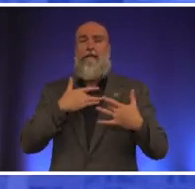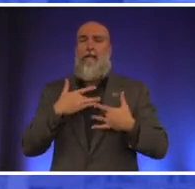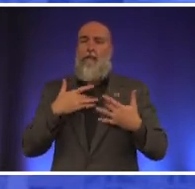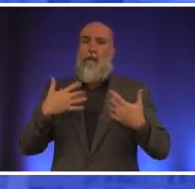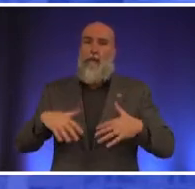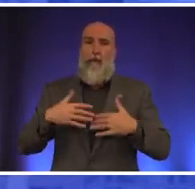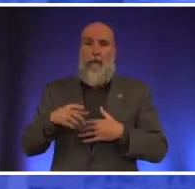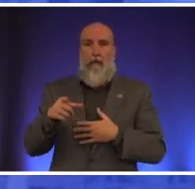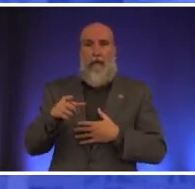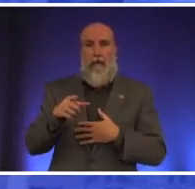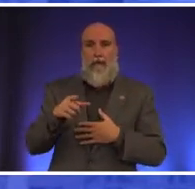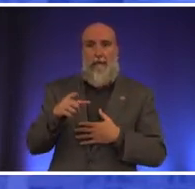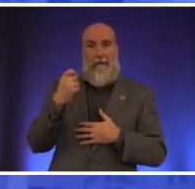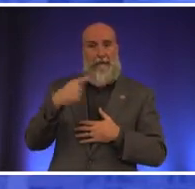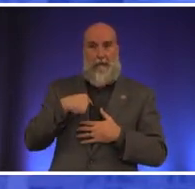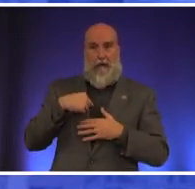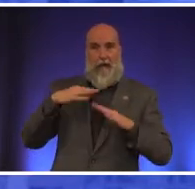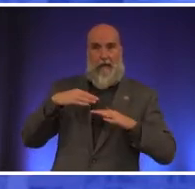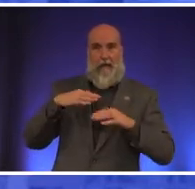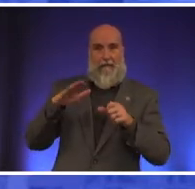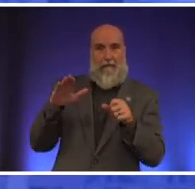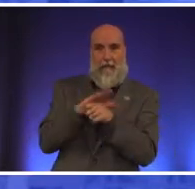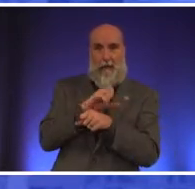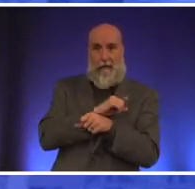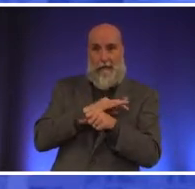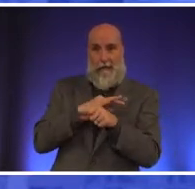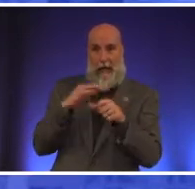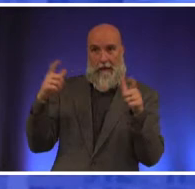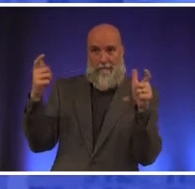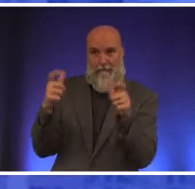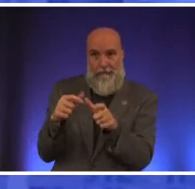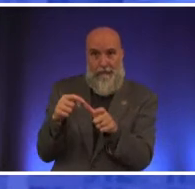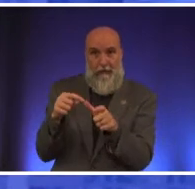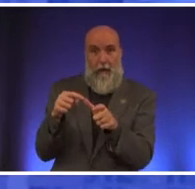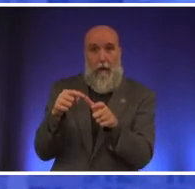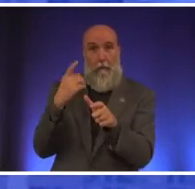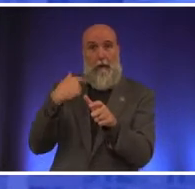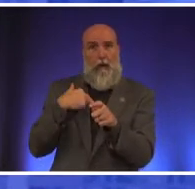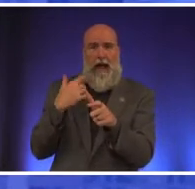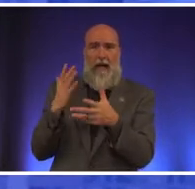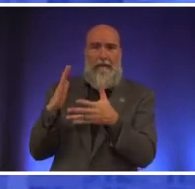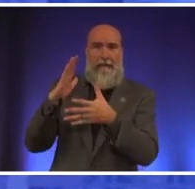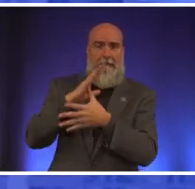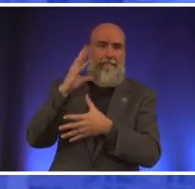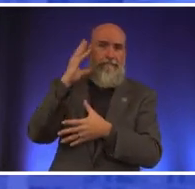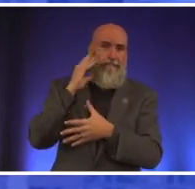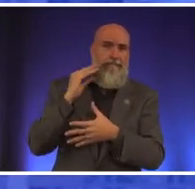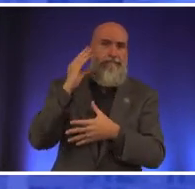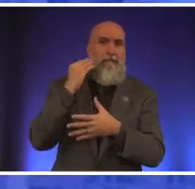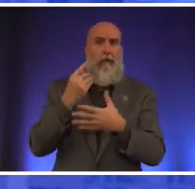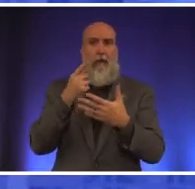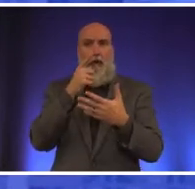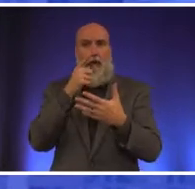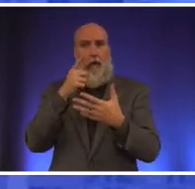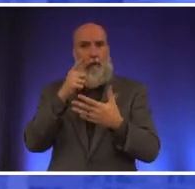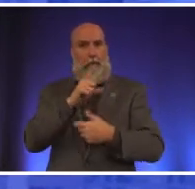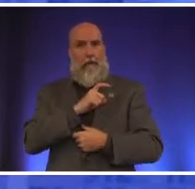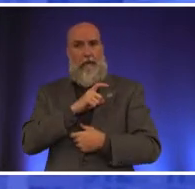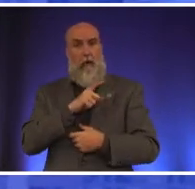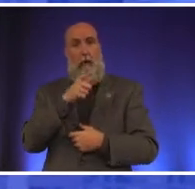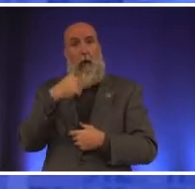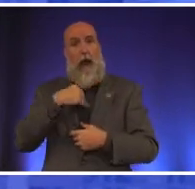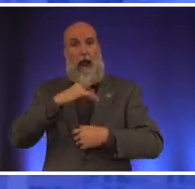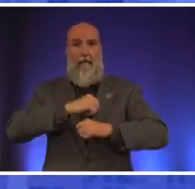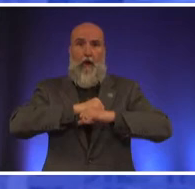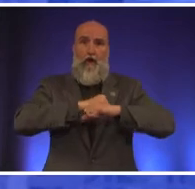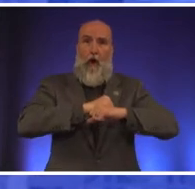about not being at full staffing levels is that we are losing senior police officers who have the guardian mentality as opposed to